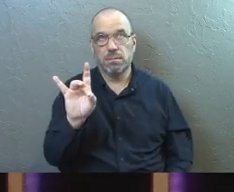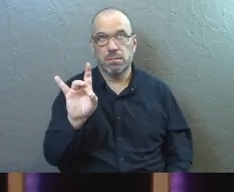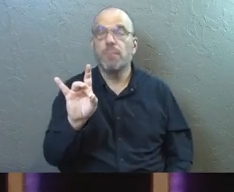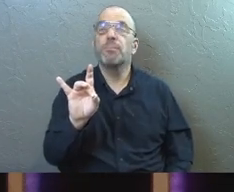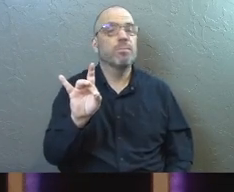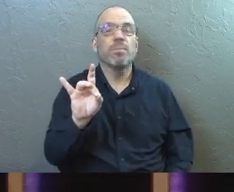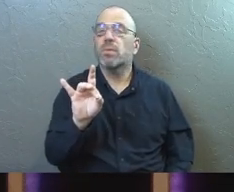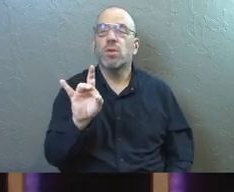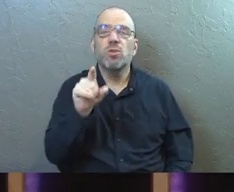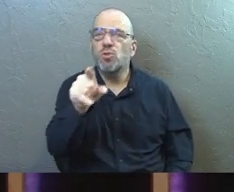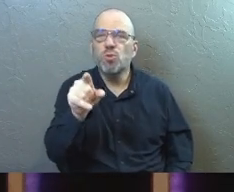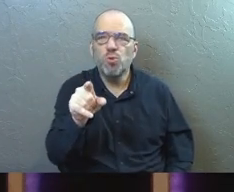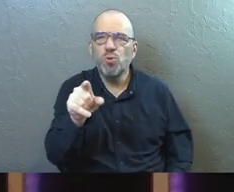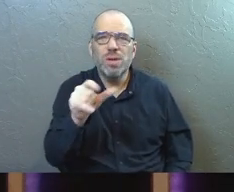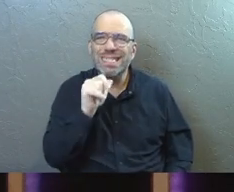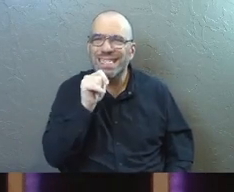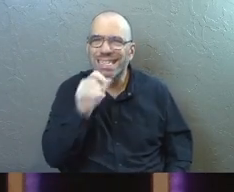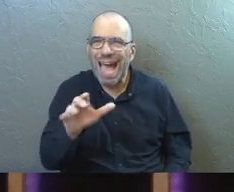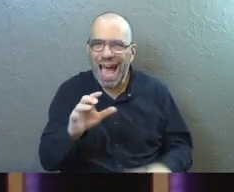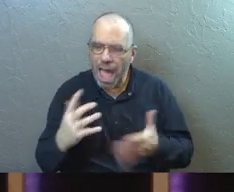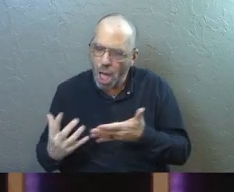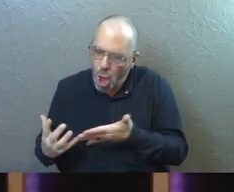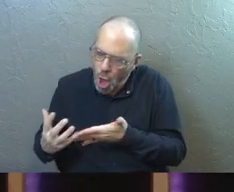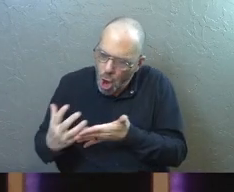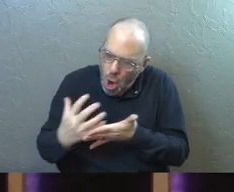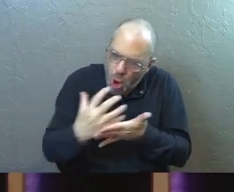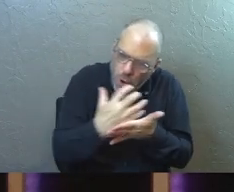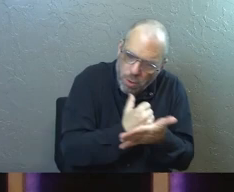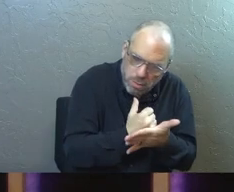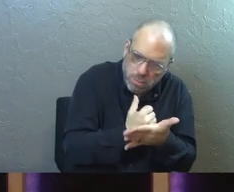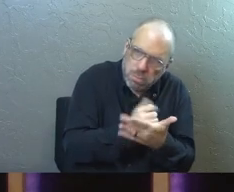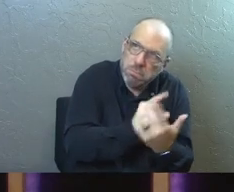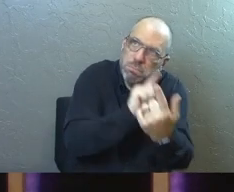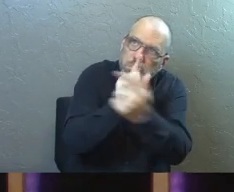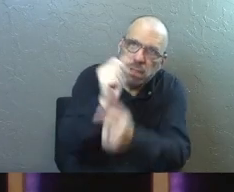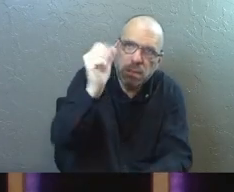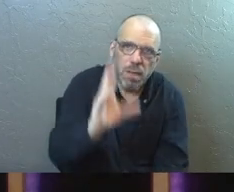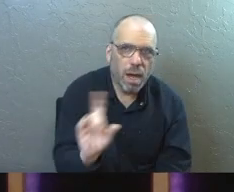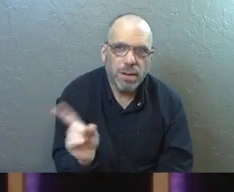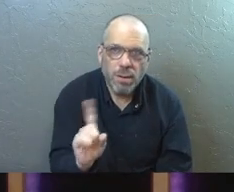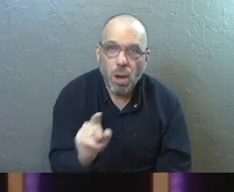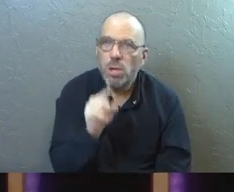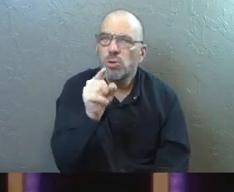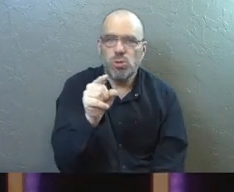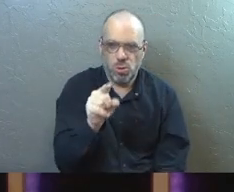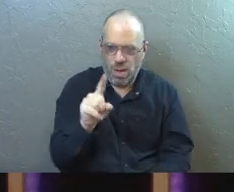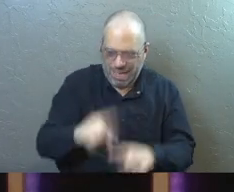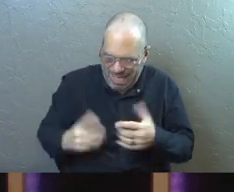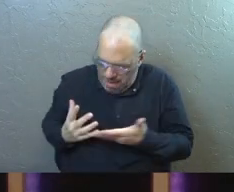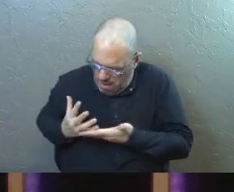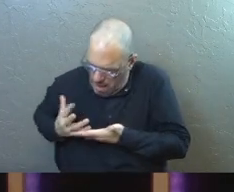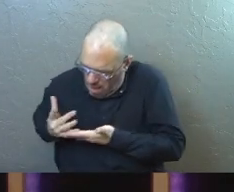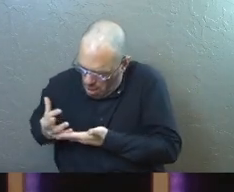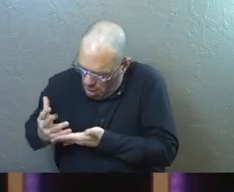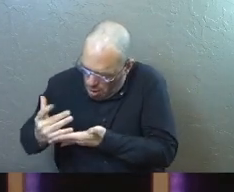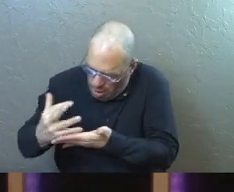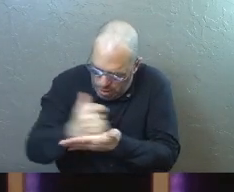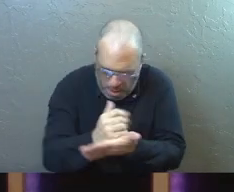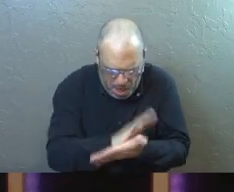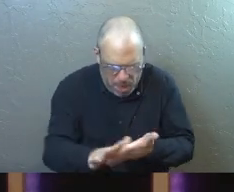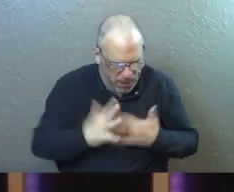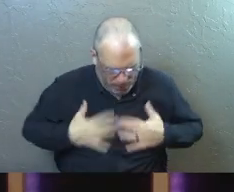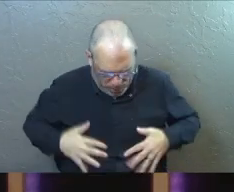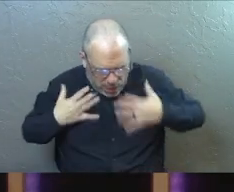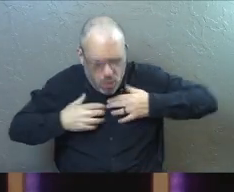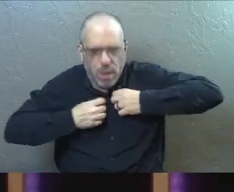We did nothing to earn our way back to God. Yes? We can't earn our way by cleaning